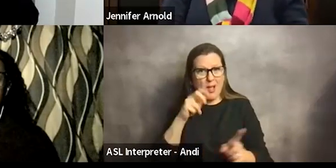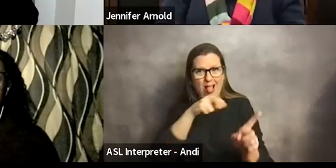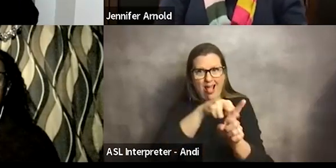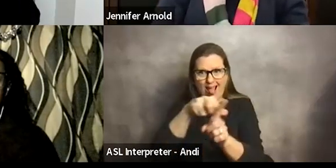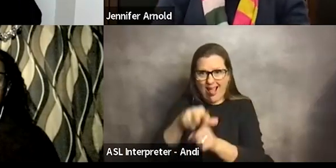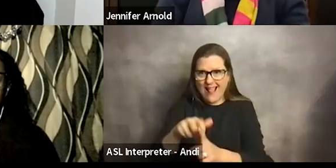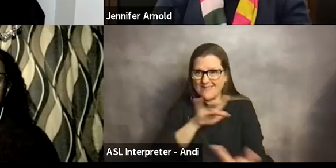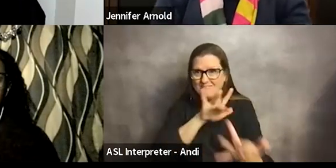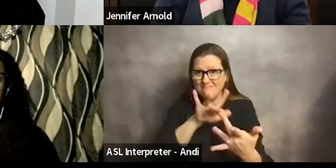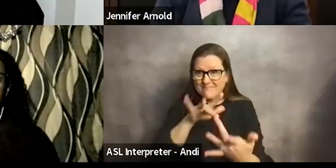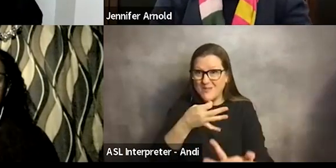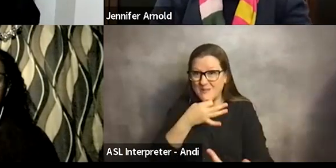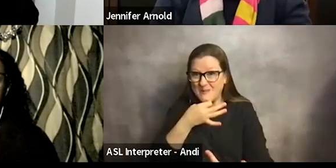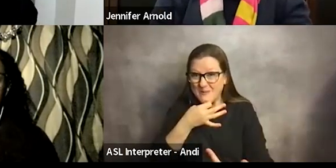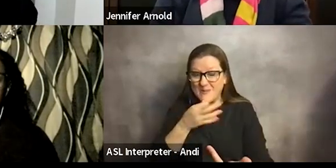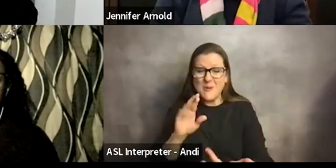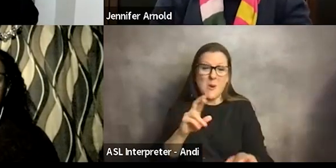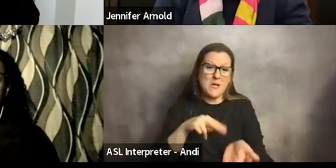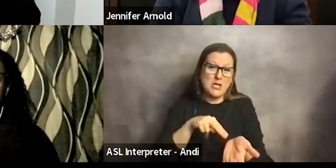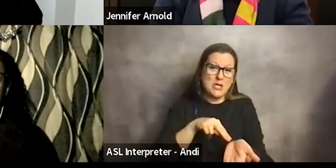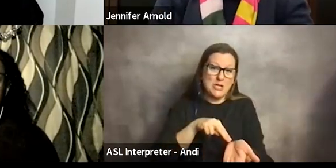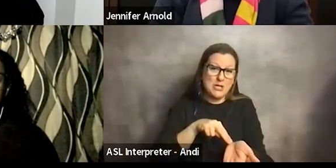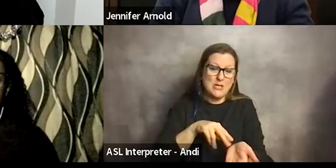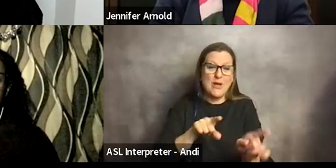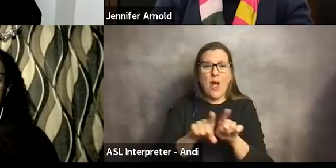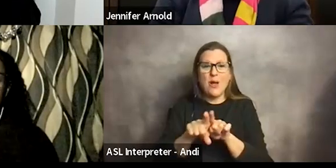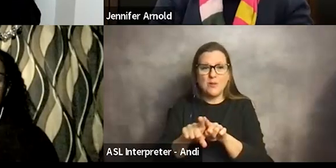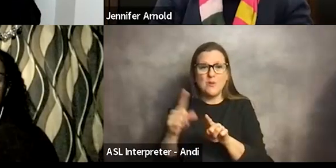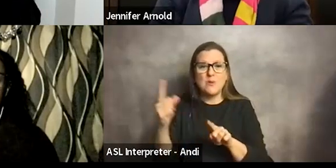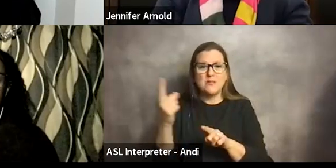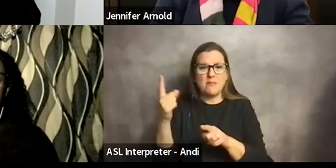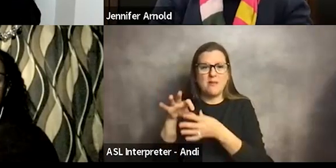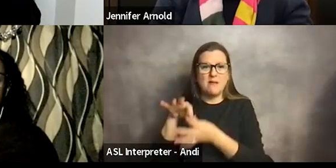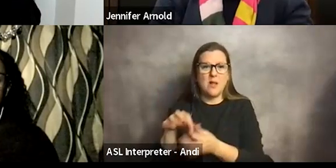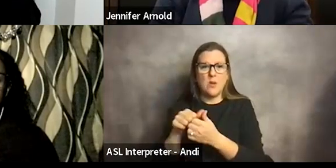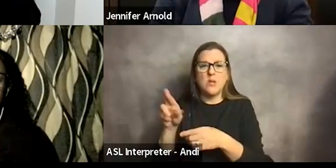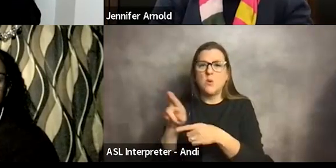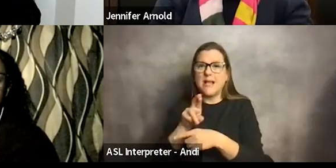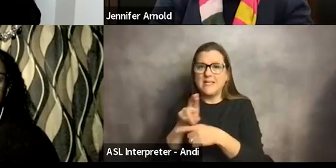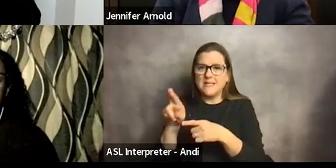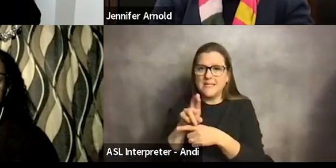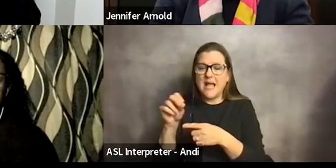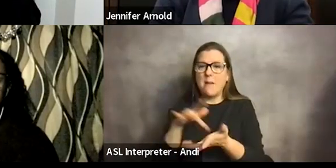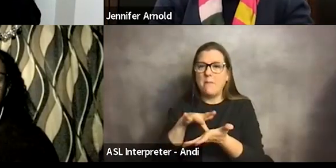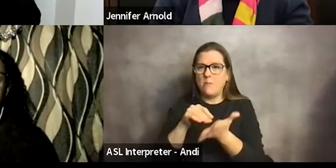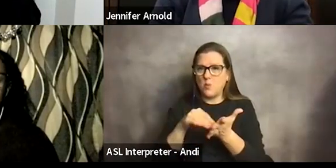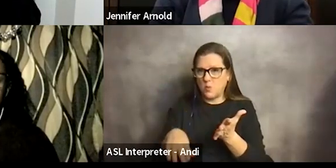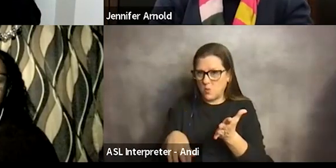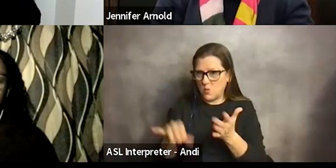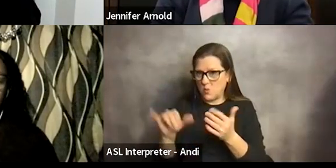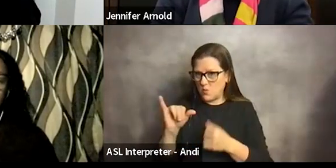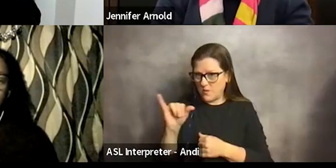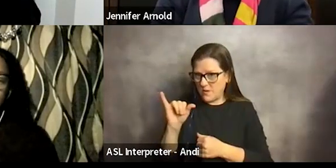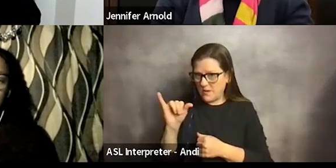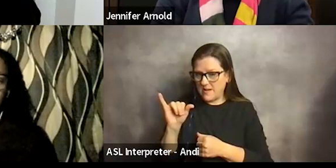be on this panel or a nurse. And then we're looking to do something for residents and medical students as well.